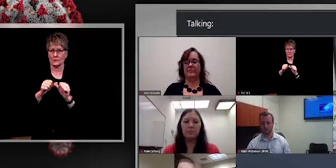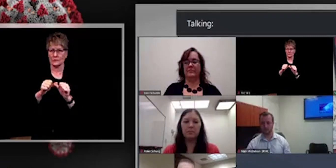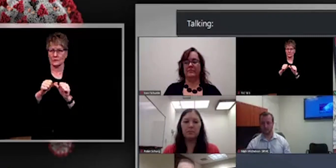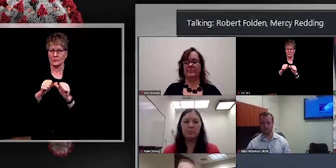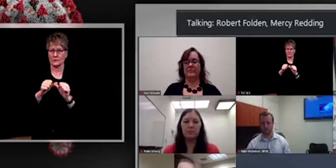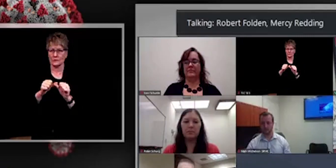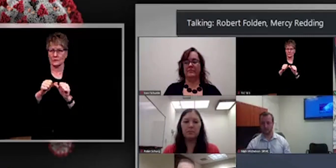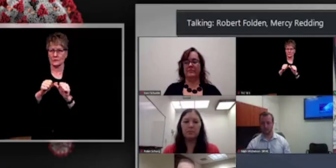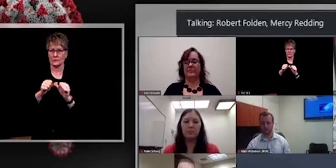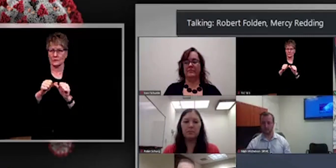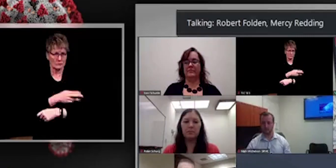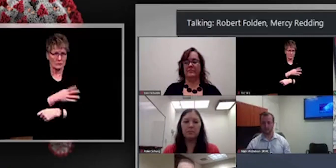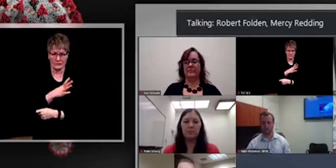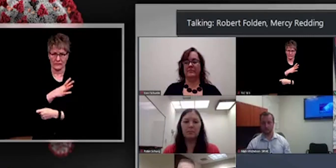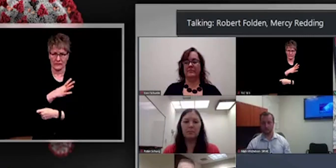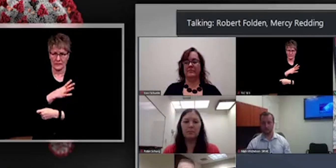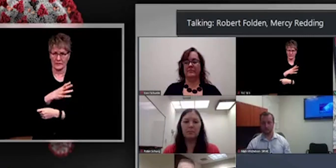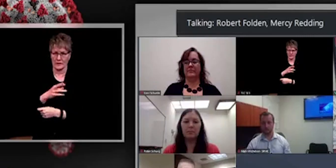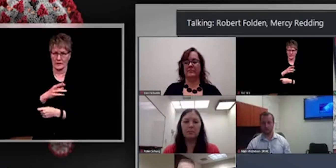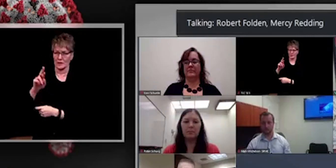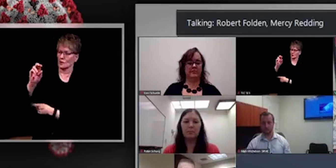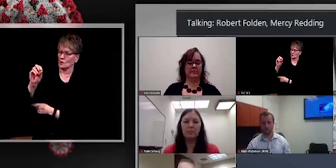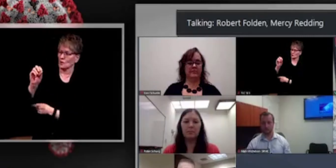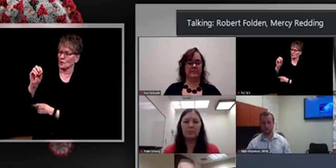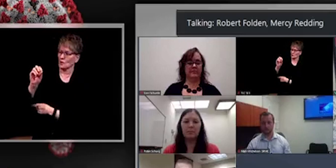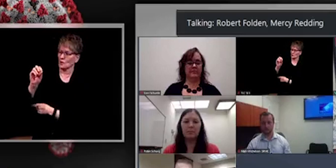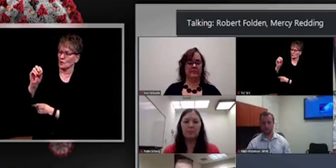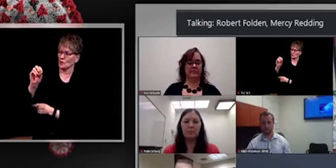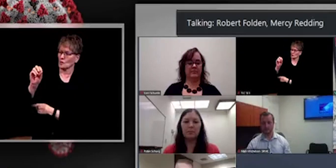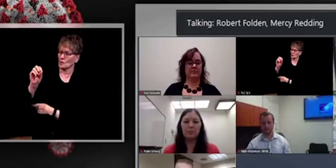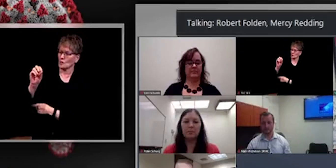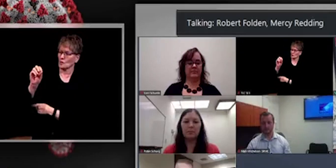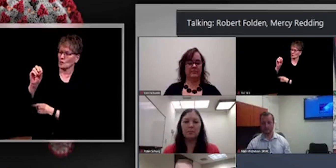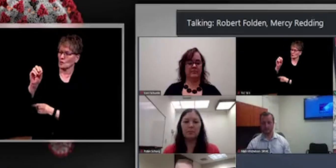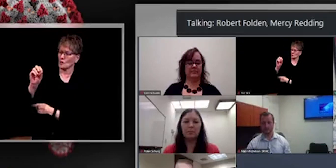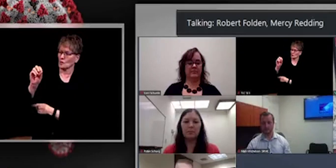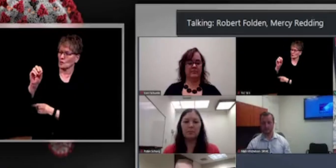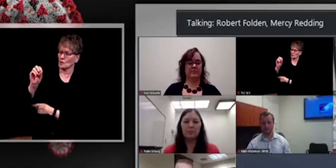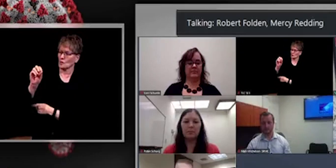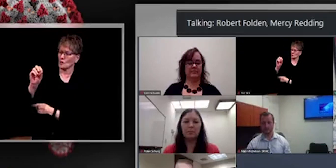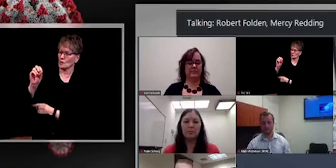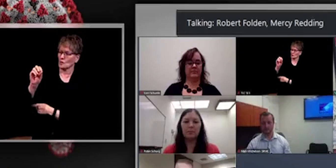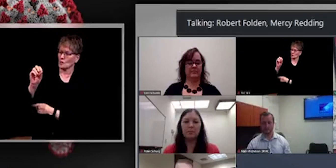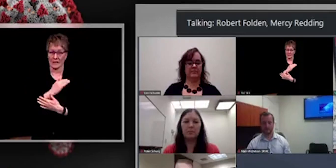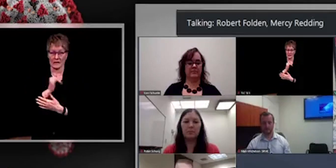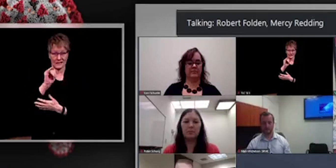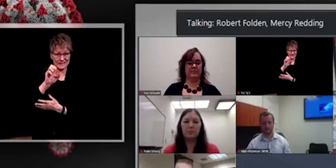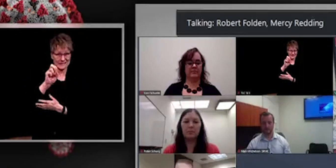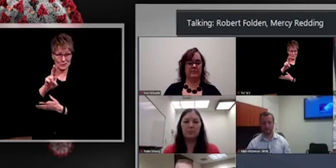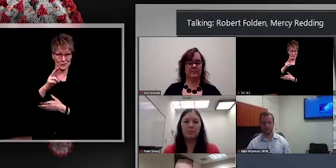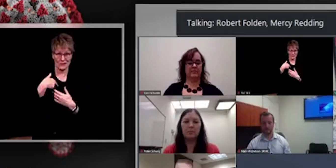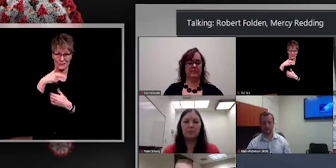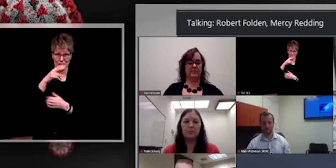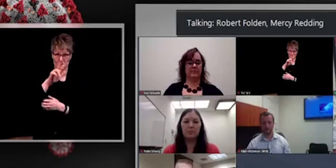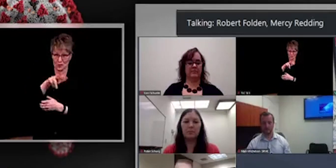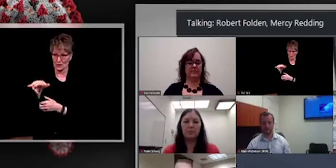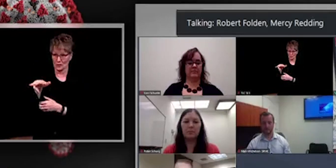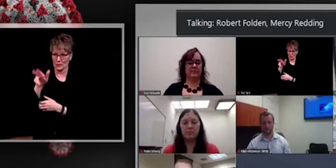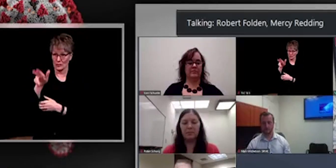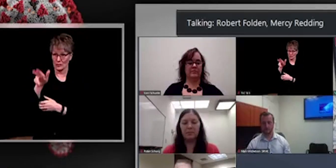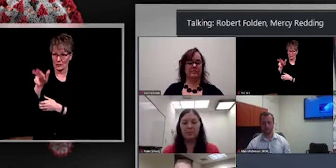Yeah. And I'll, I will be a broken record. Our, our ICU with 33 beds, our ICU is often,